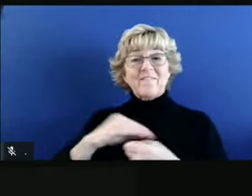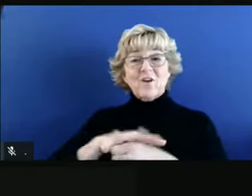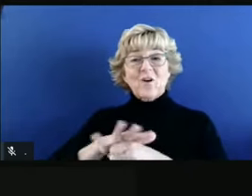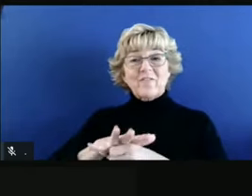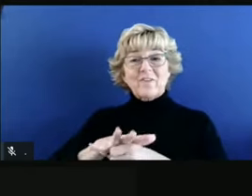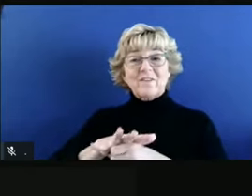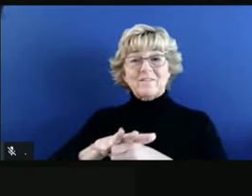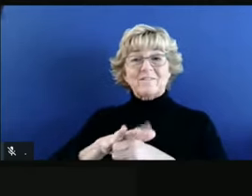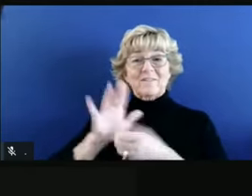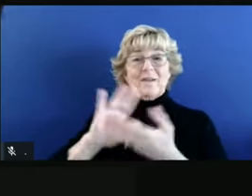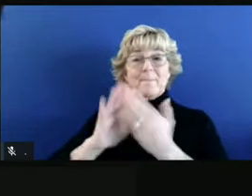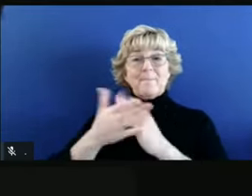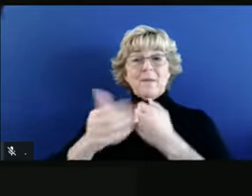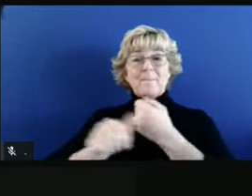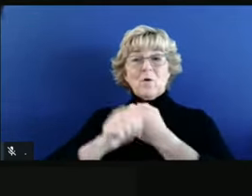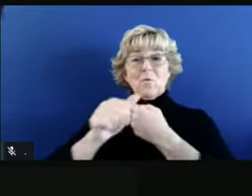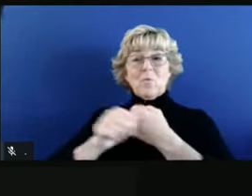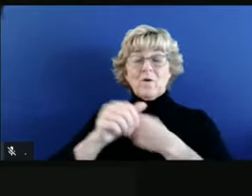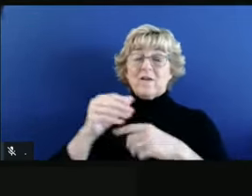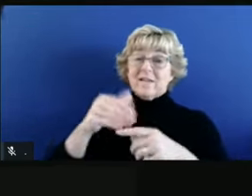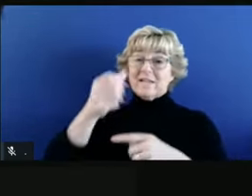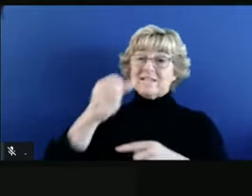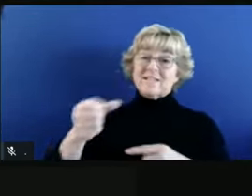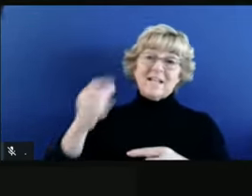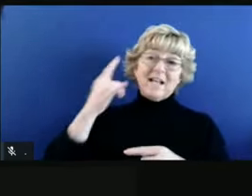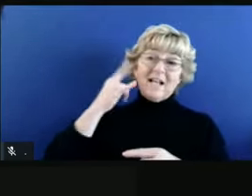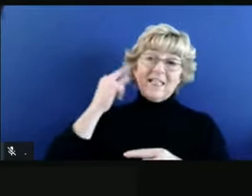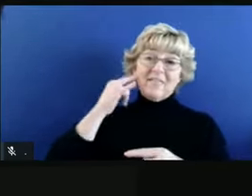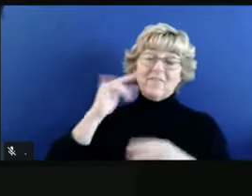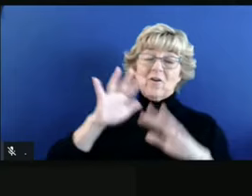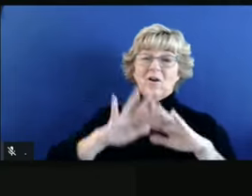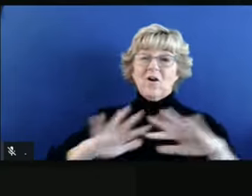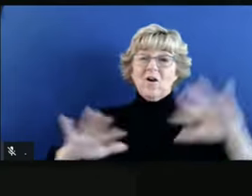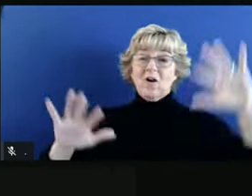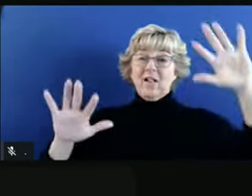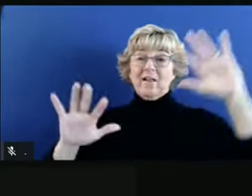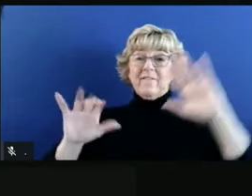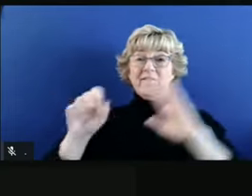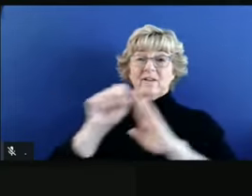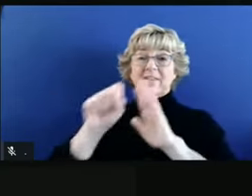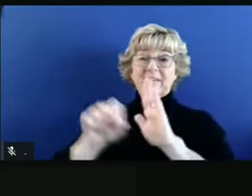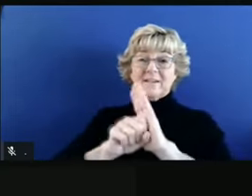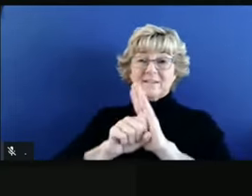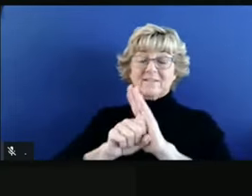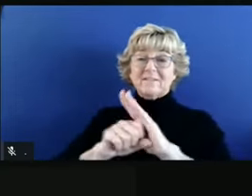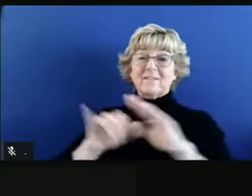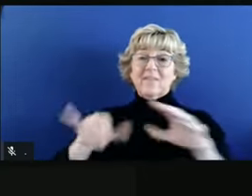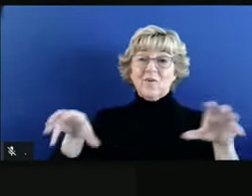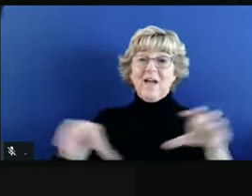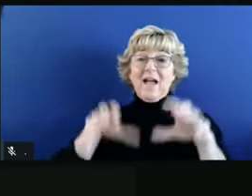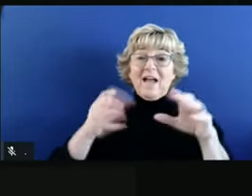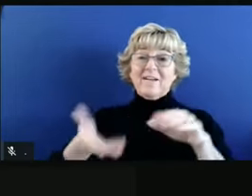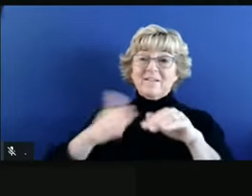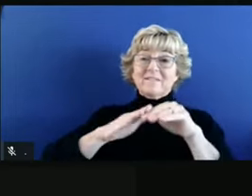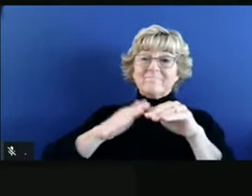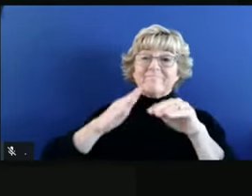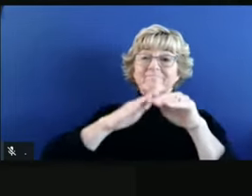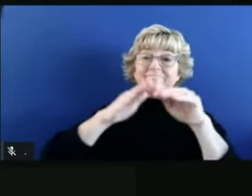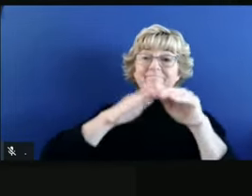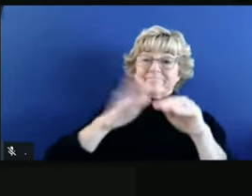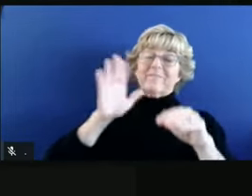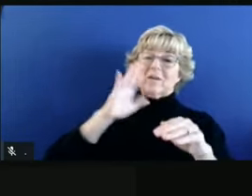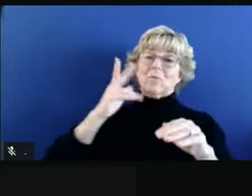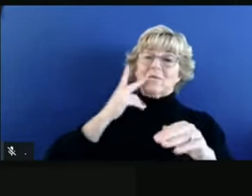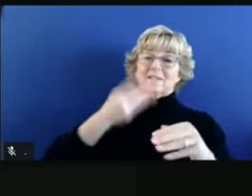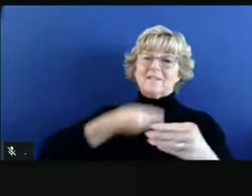And I think, so in Southern California and throughout the state, as those activities increase, we know that you're going to